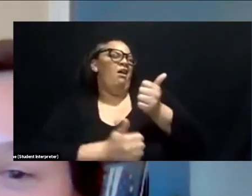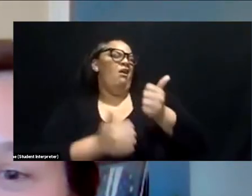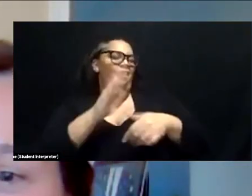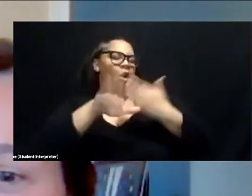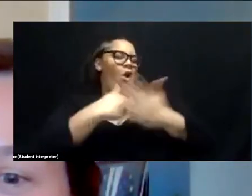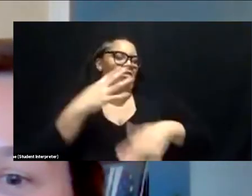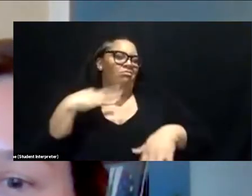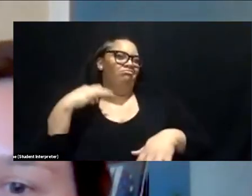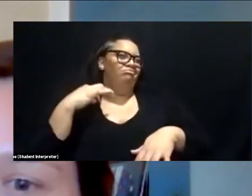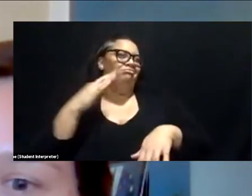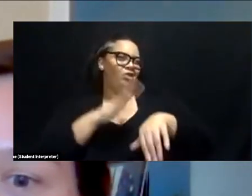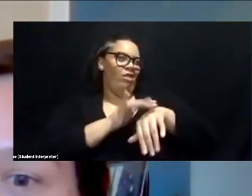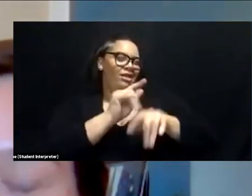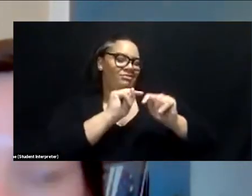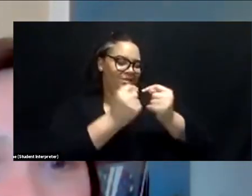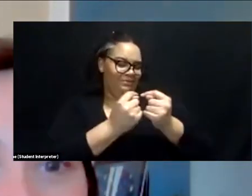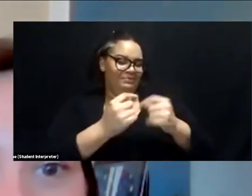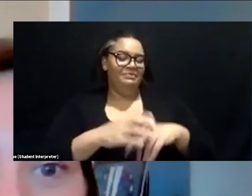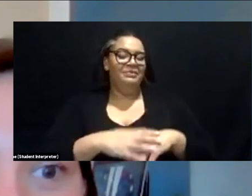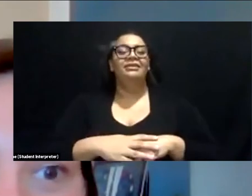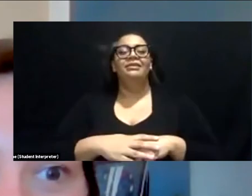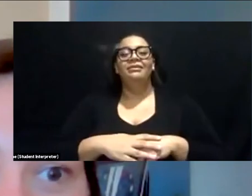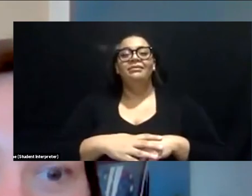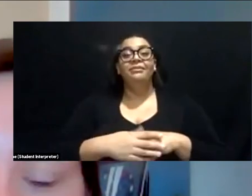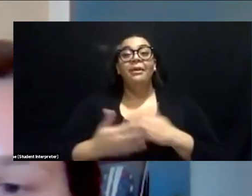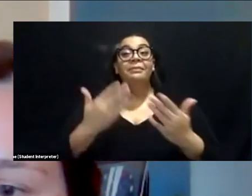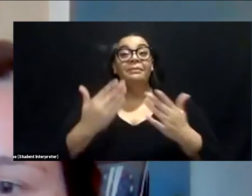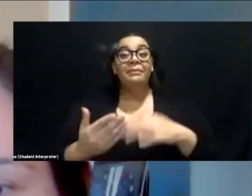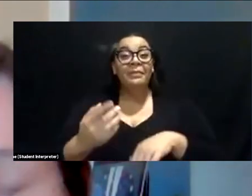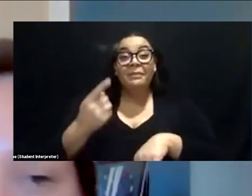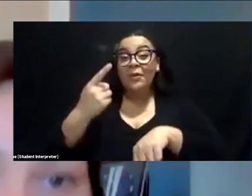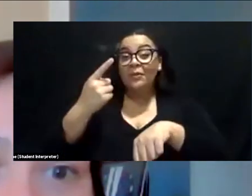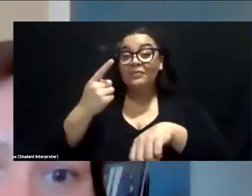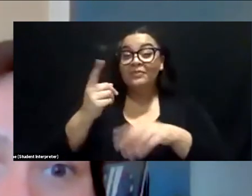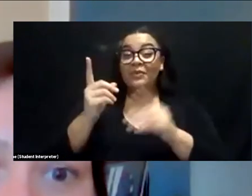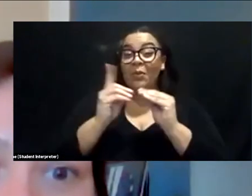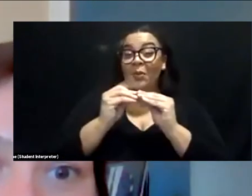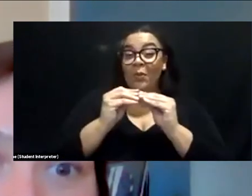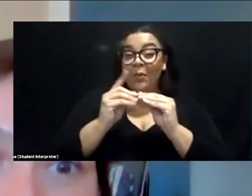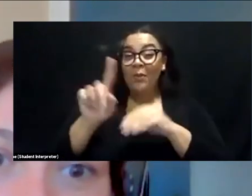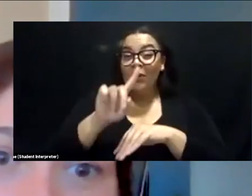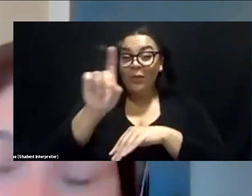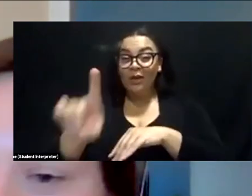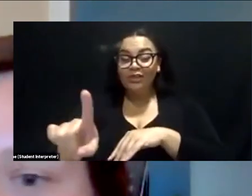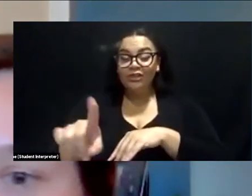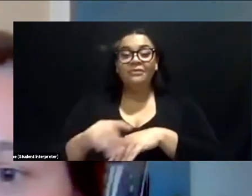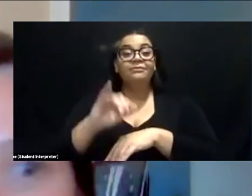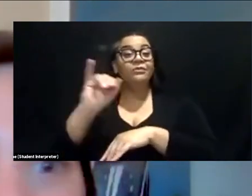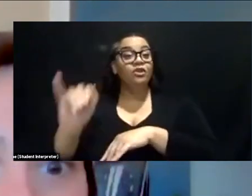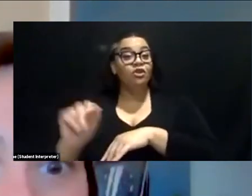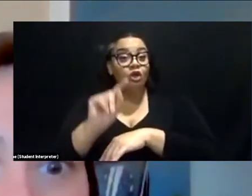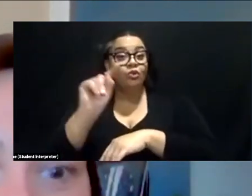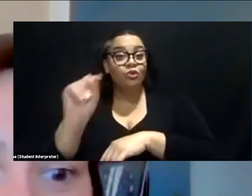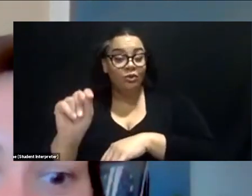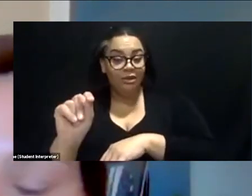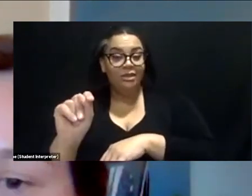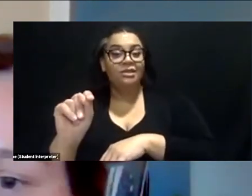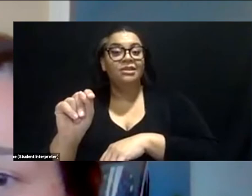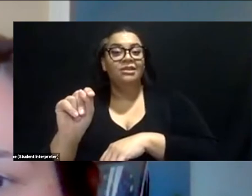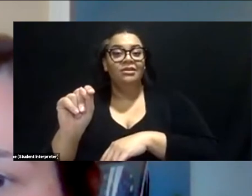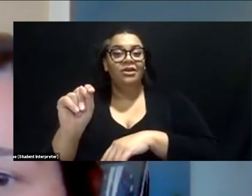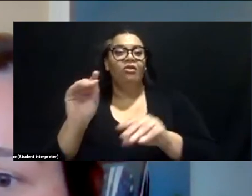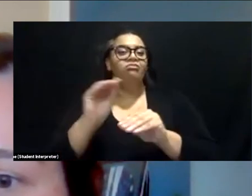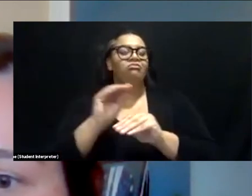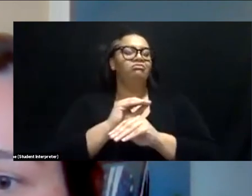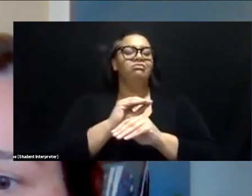Well, maybe we'll just have one more question for you. Um, the Joshua trees are obviously a major focal point of a lot of our